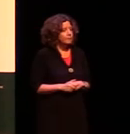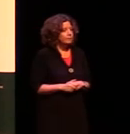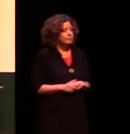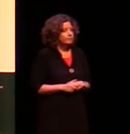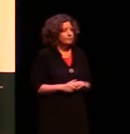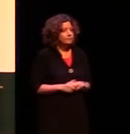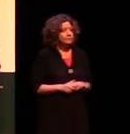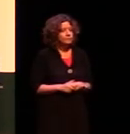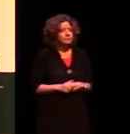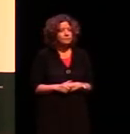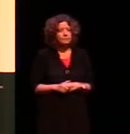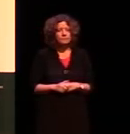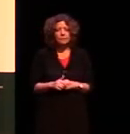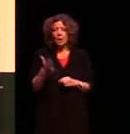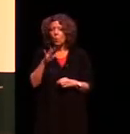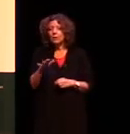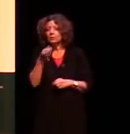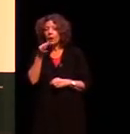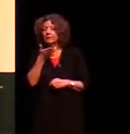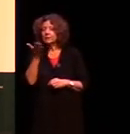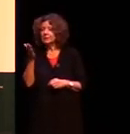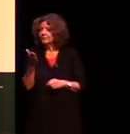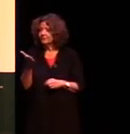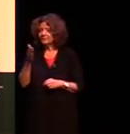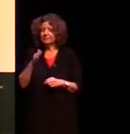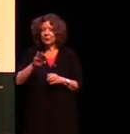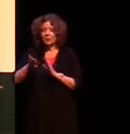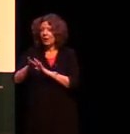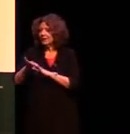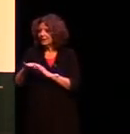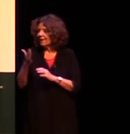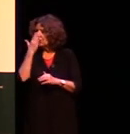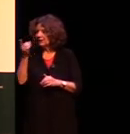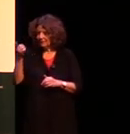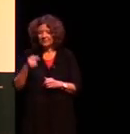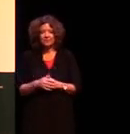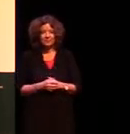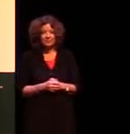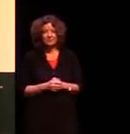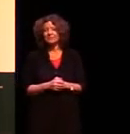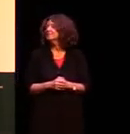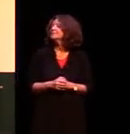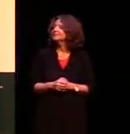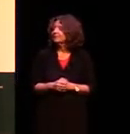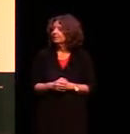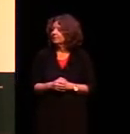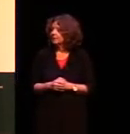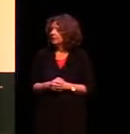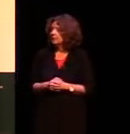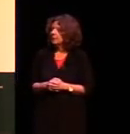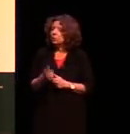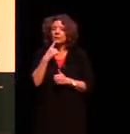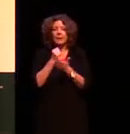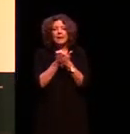I just want to ask you quoted over to your right at the front oh right the number of